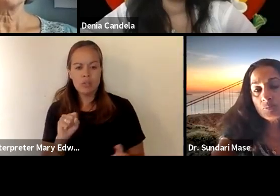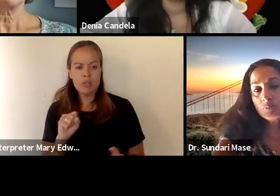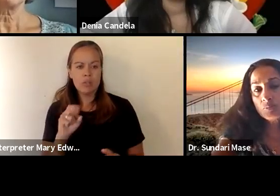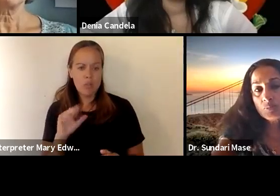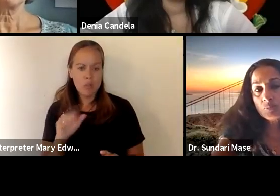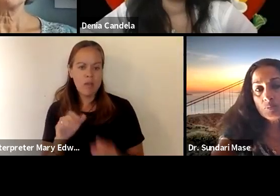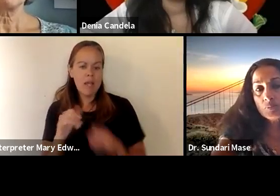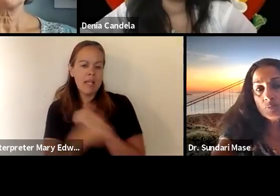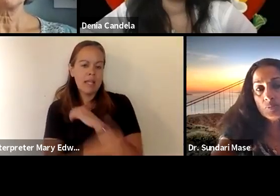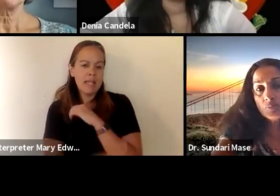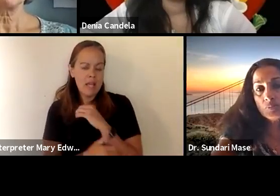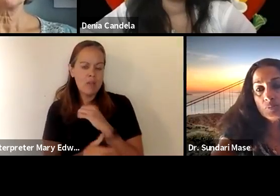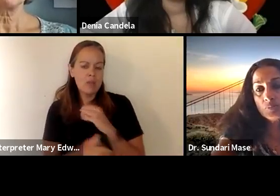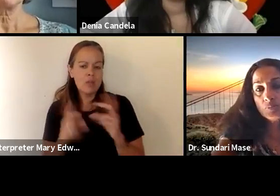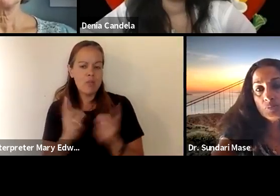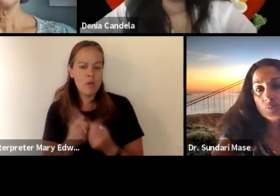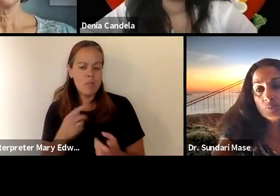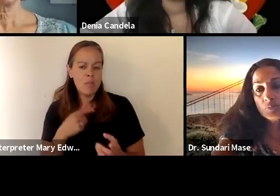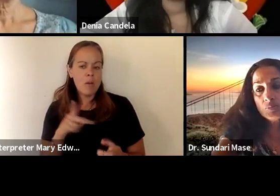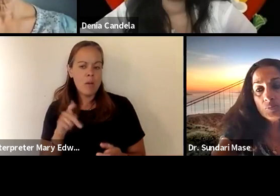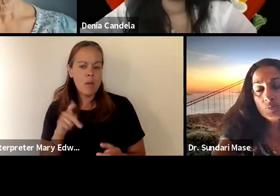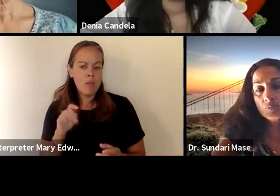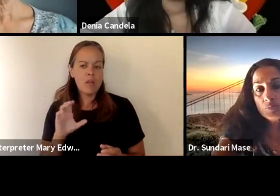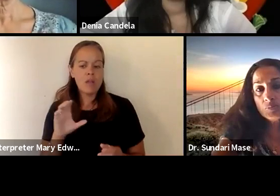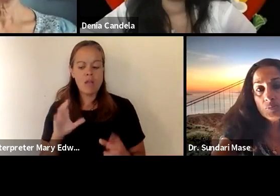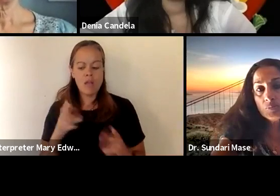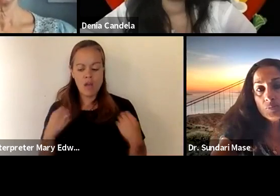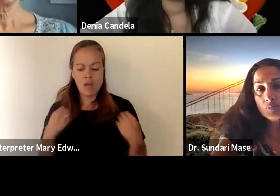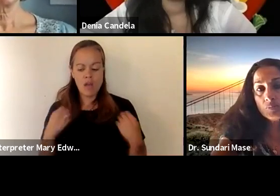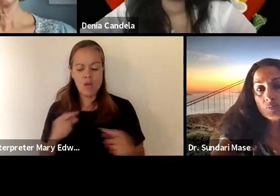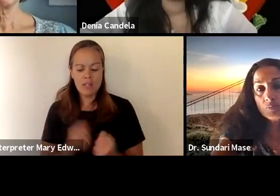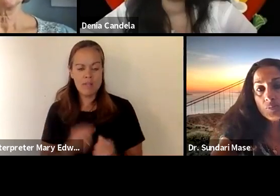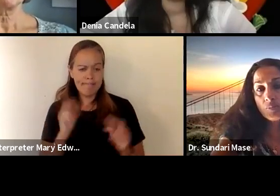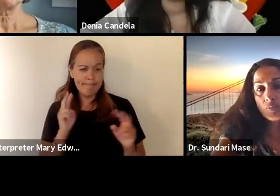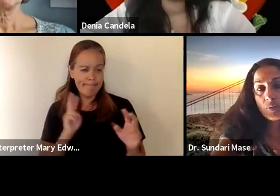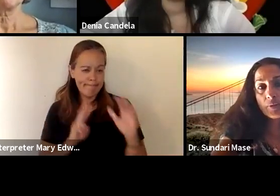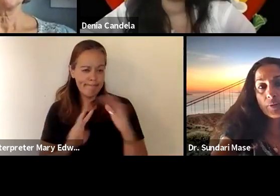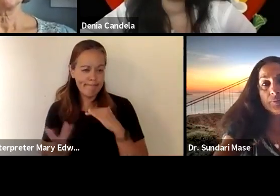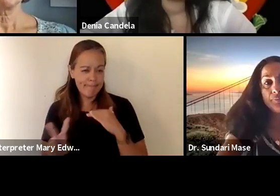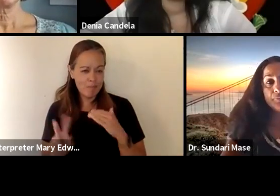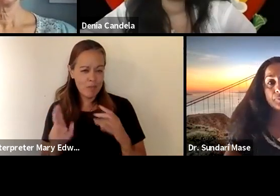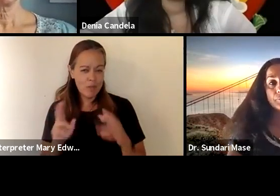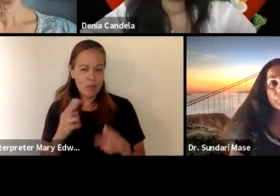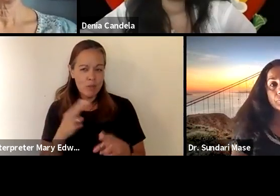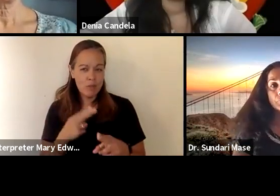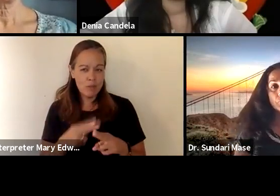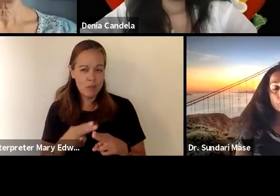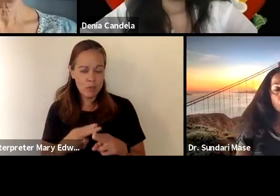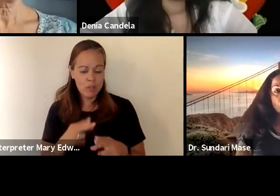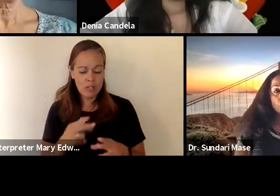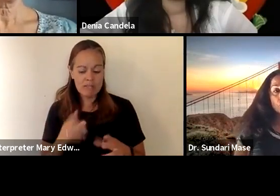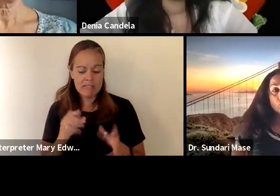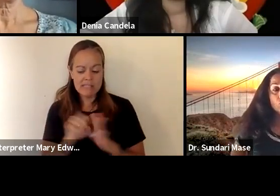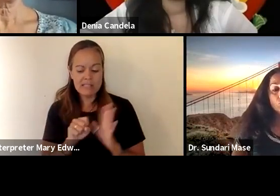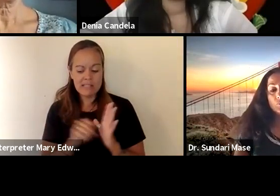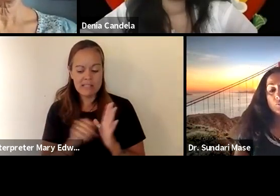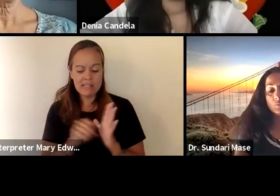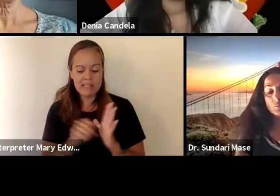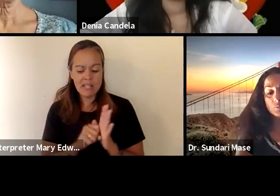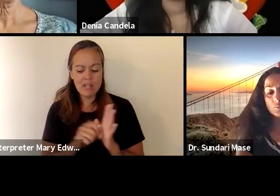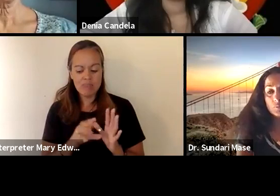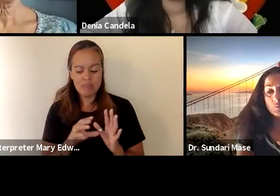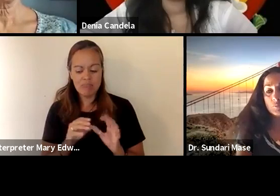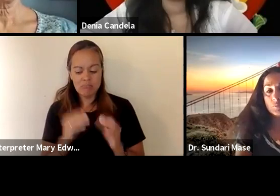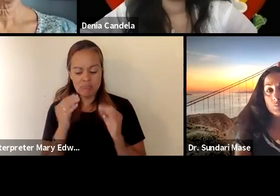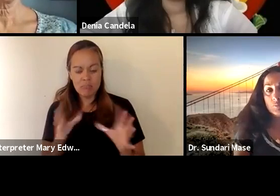of public health team um so we anticipate shortly that the state will release further guidance directly